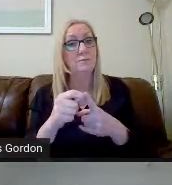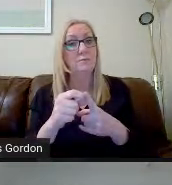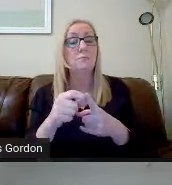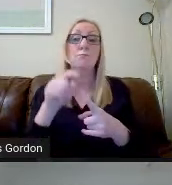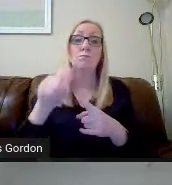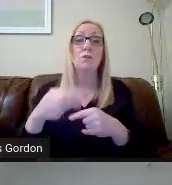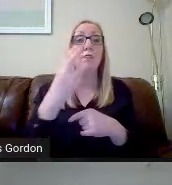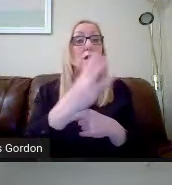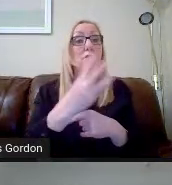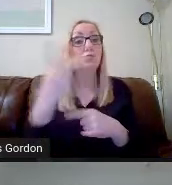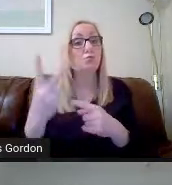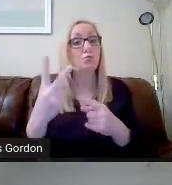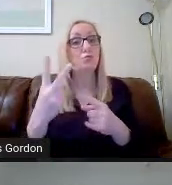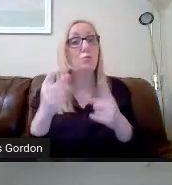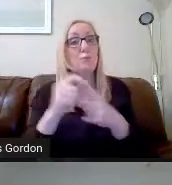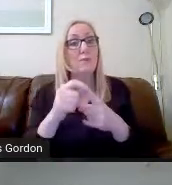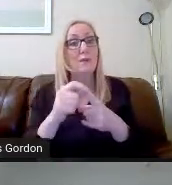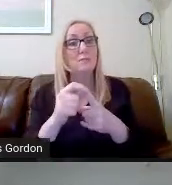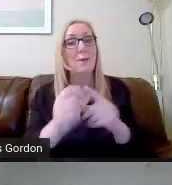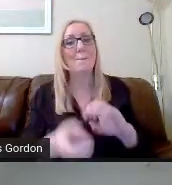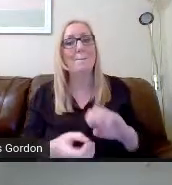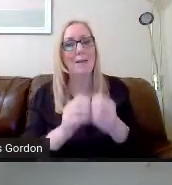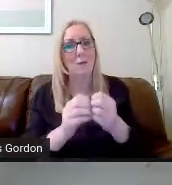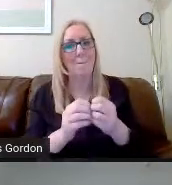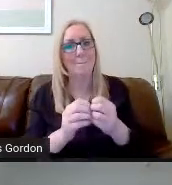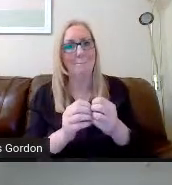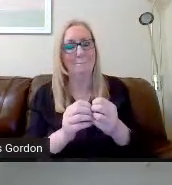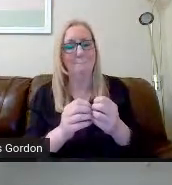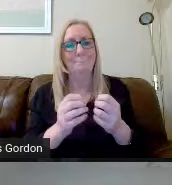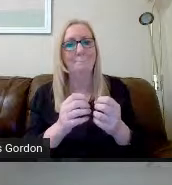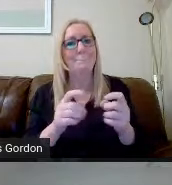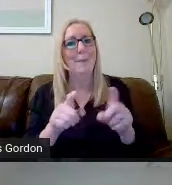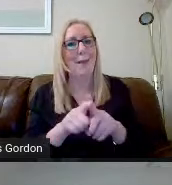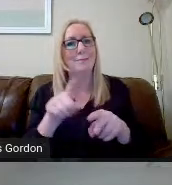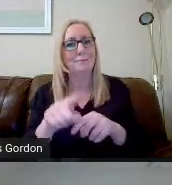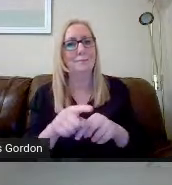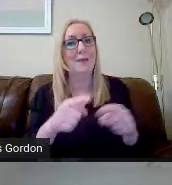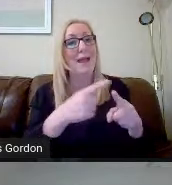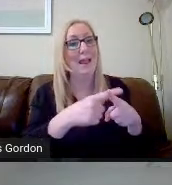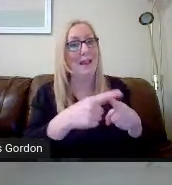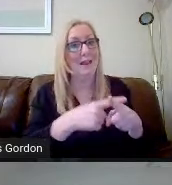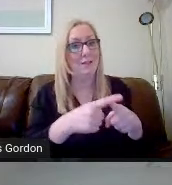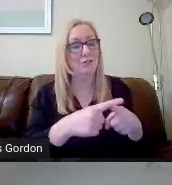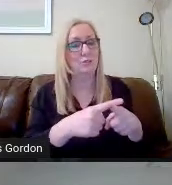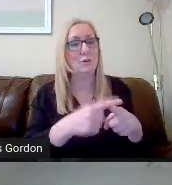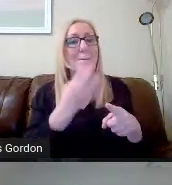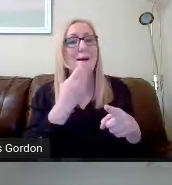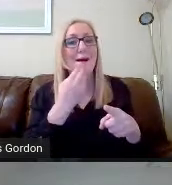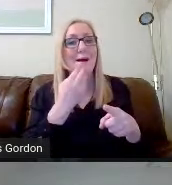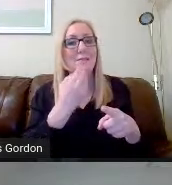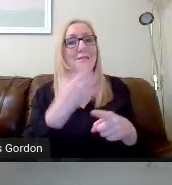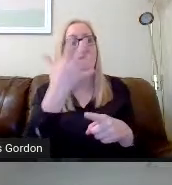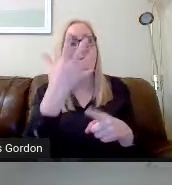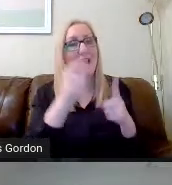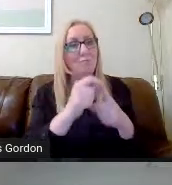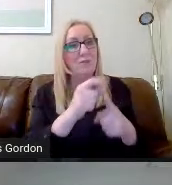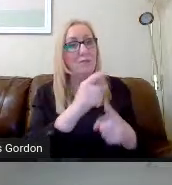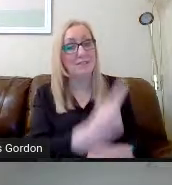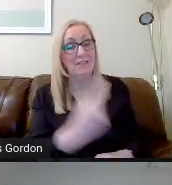32 periods are made up as follows. English and maths are five periods each,